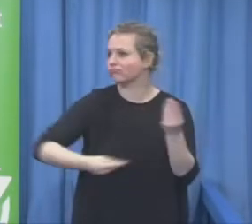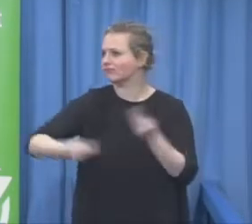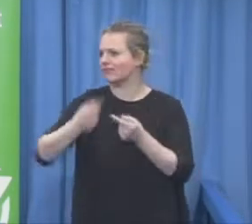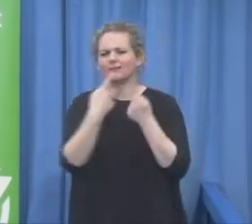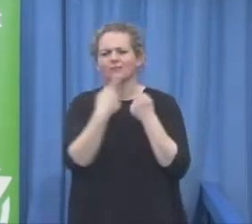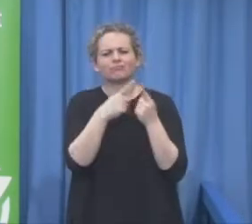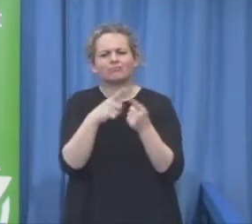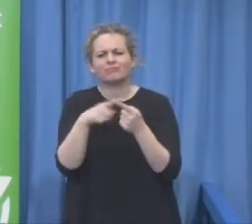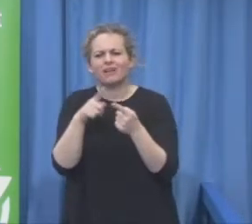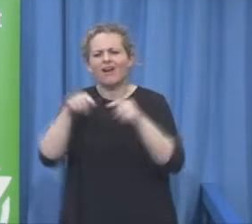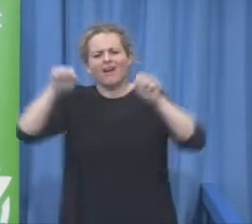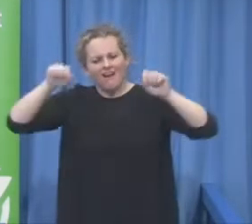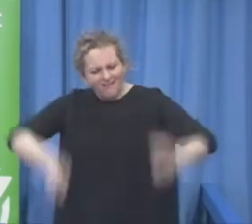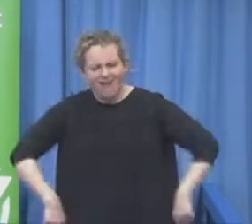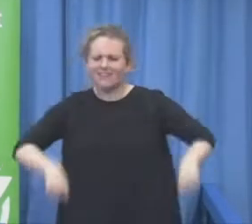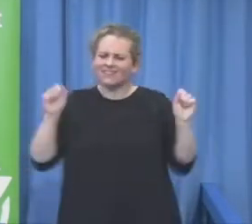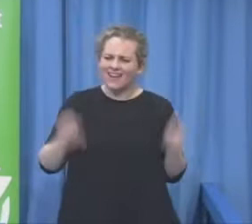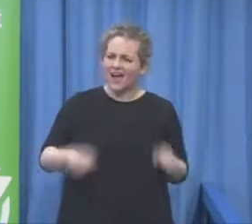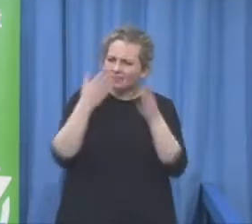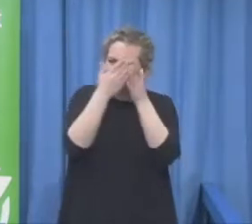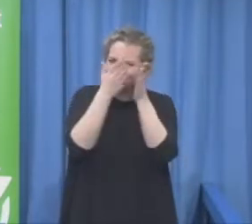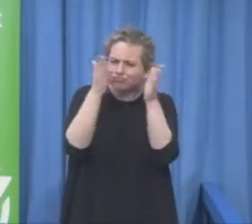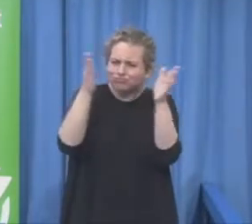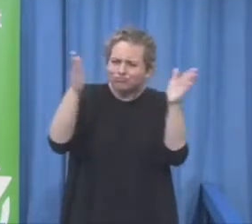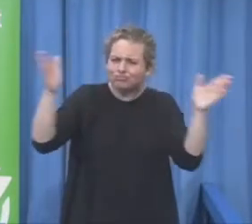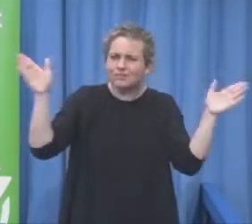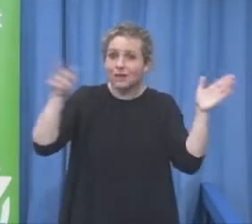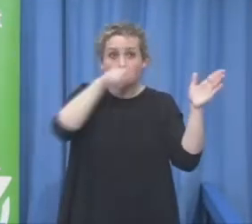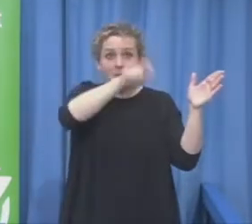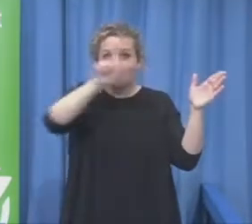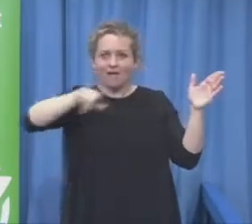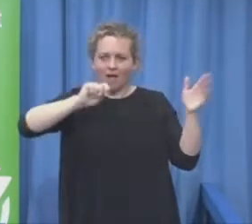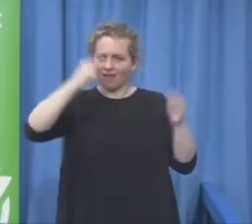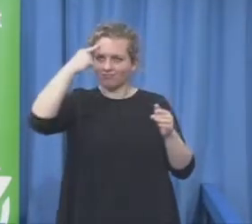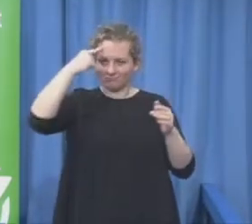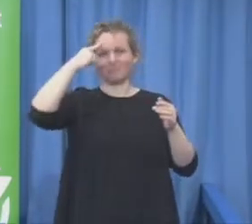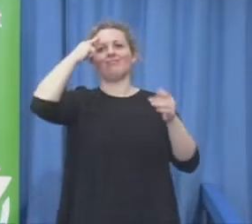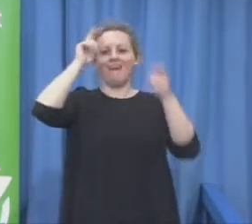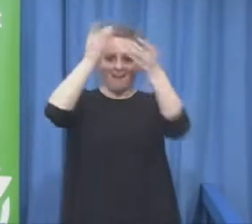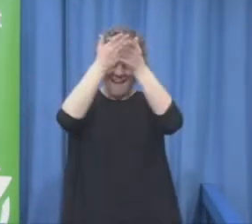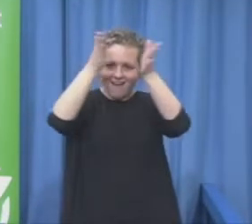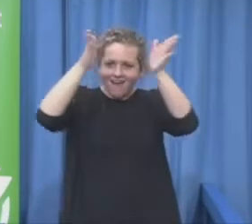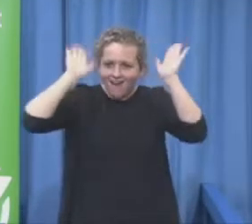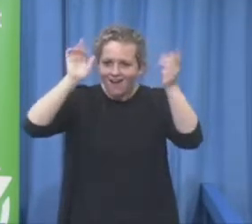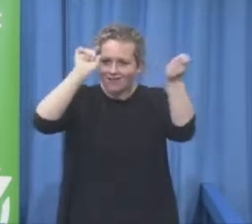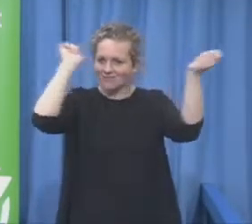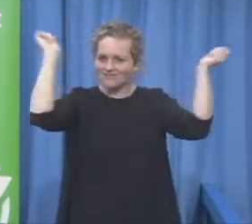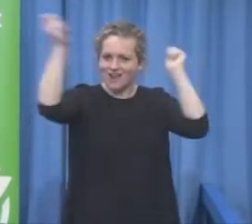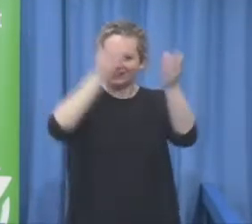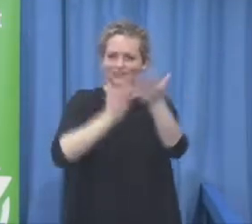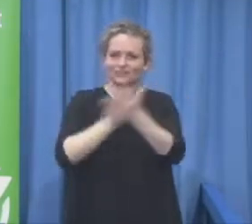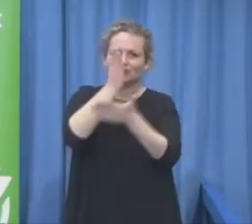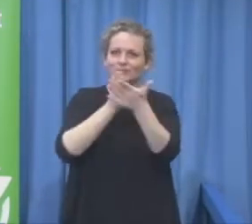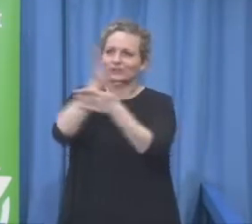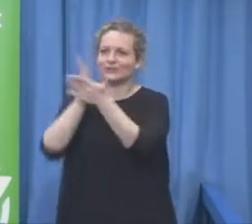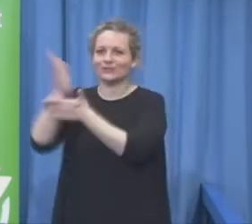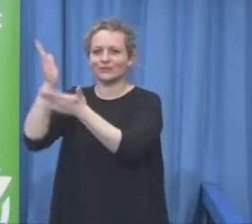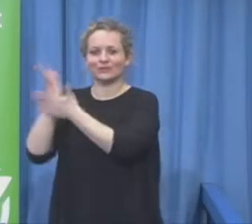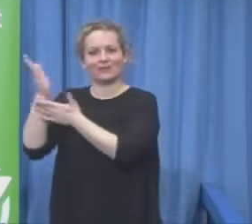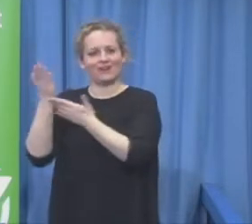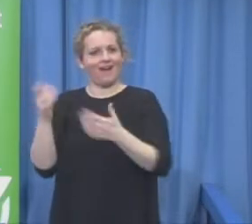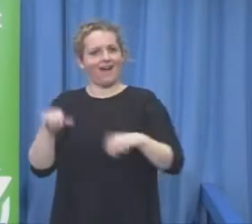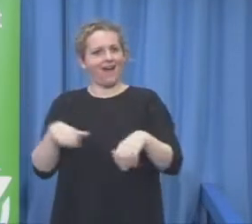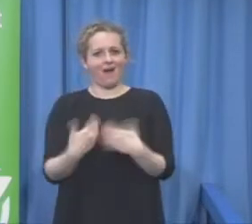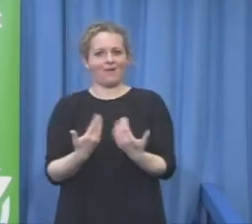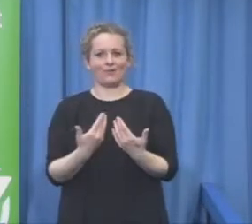it's very Japanese representation to the many Japanese car company Nissan Toyota Suzuki